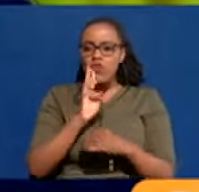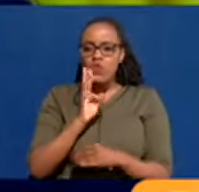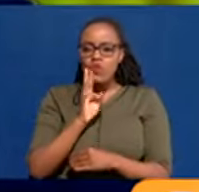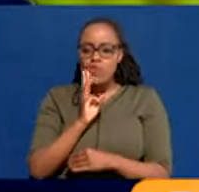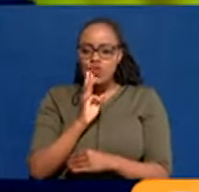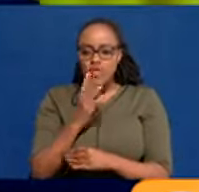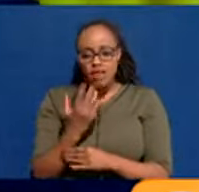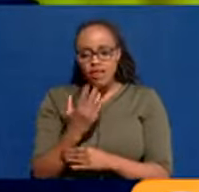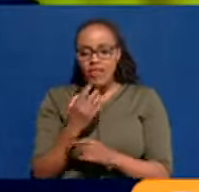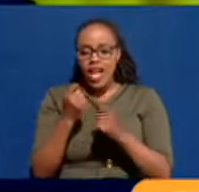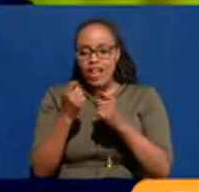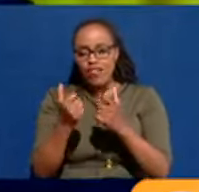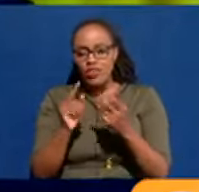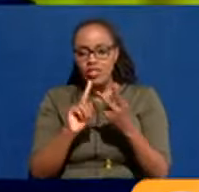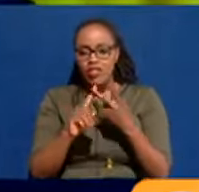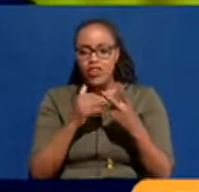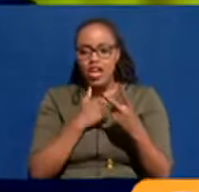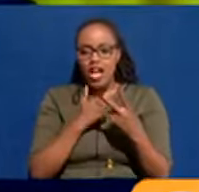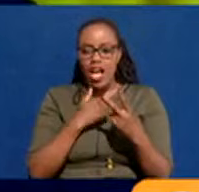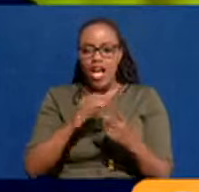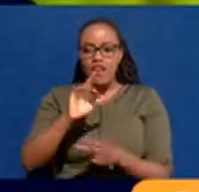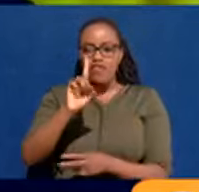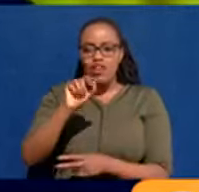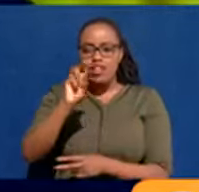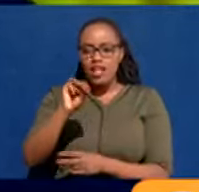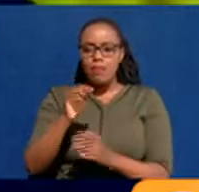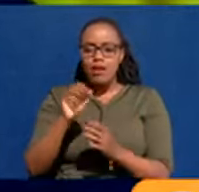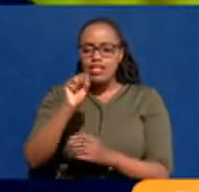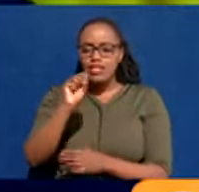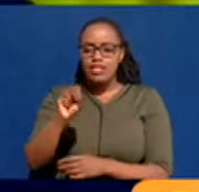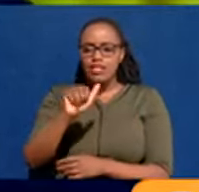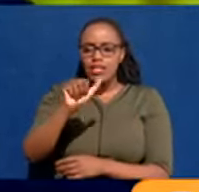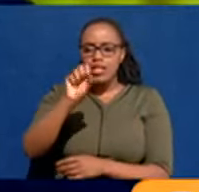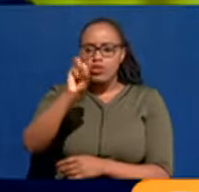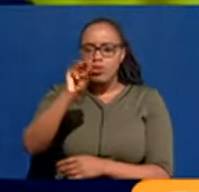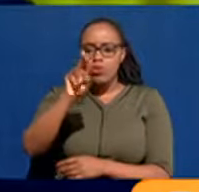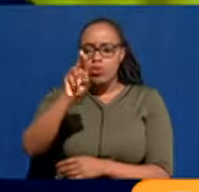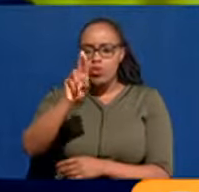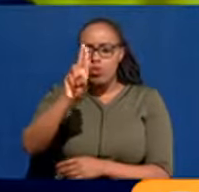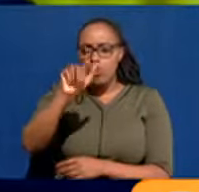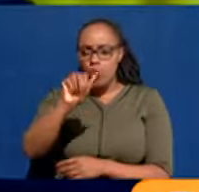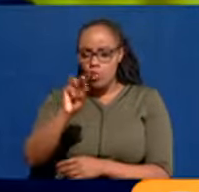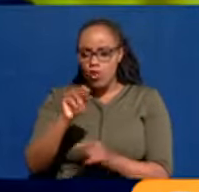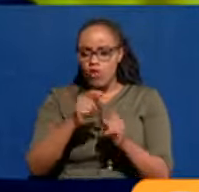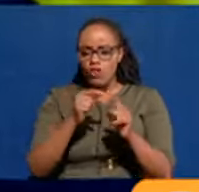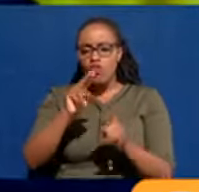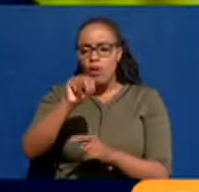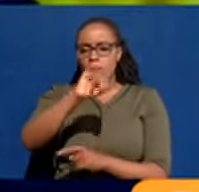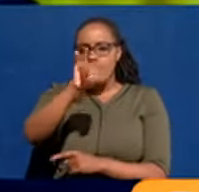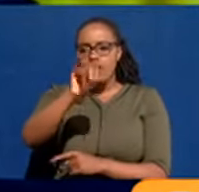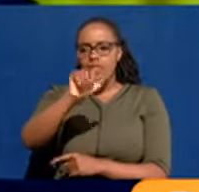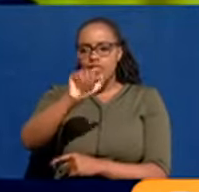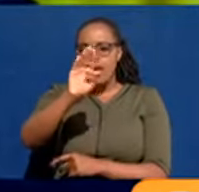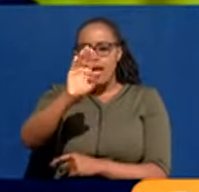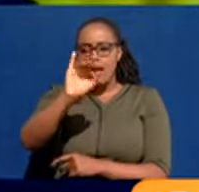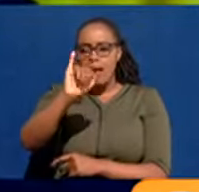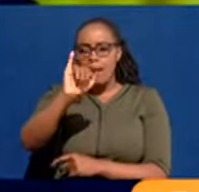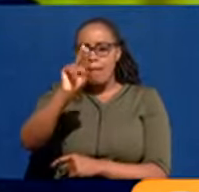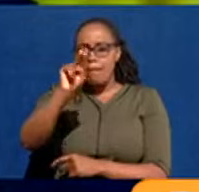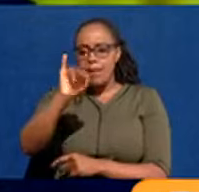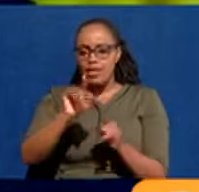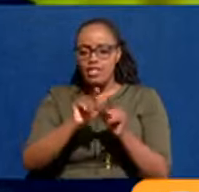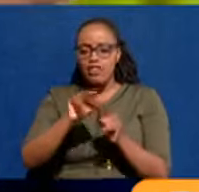,000 cubic meters. You have Ruru Dam. Then you have Sasumwa giving us 11% of our water from Jambini. And then you have